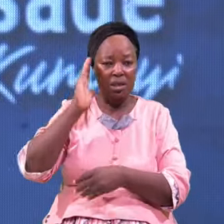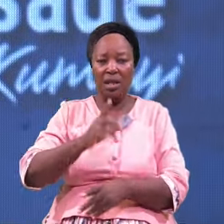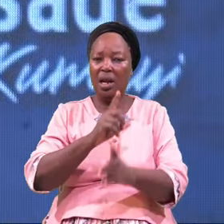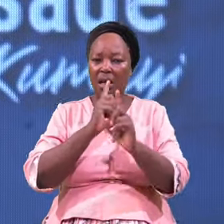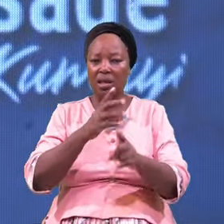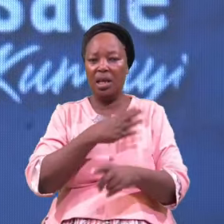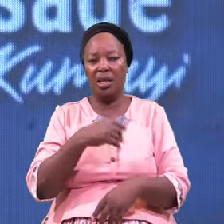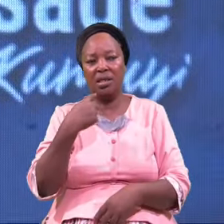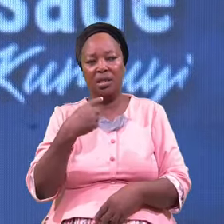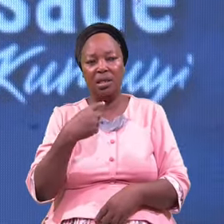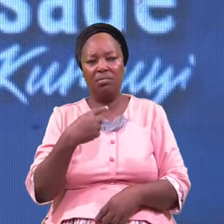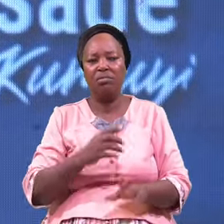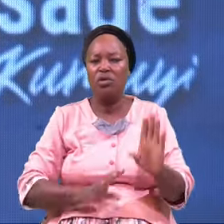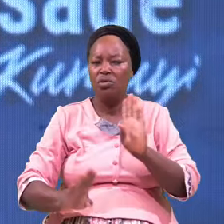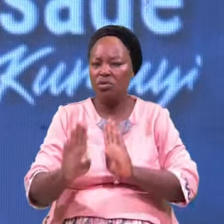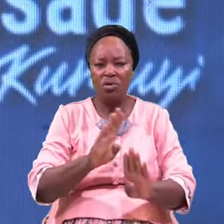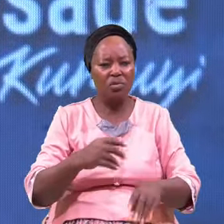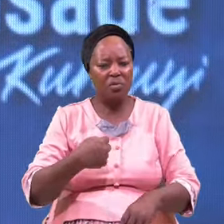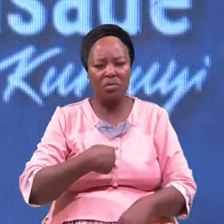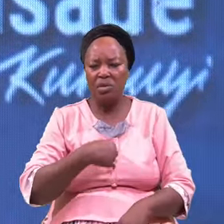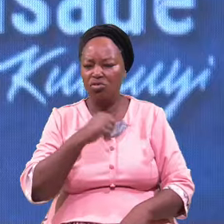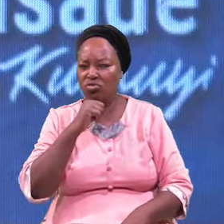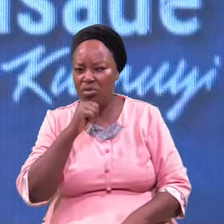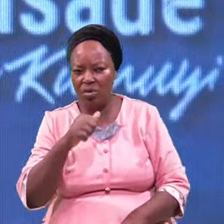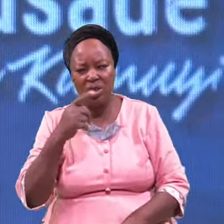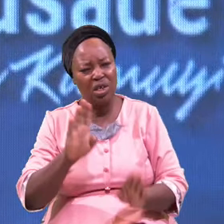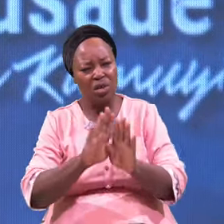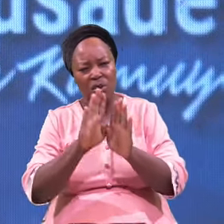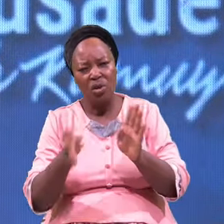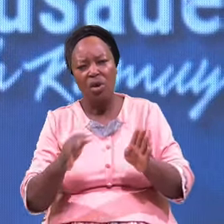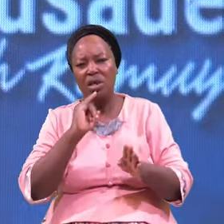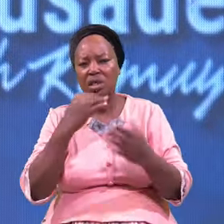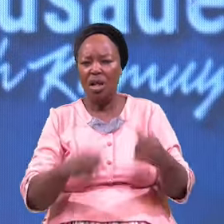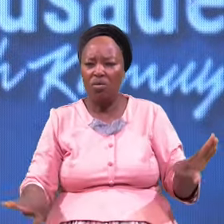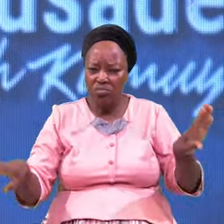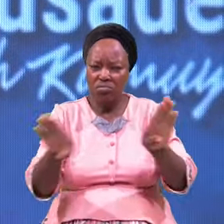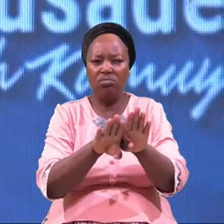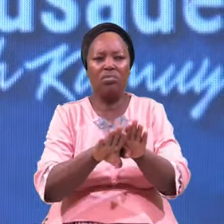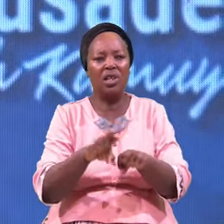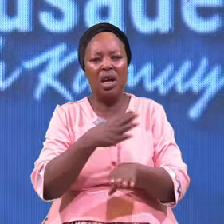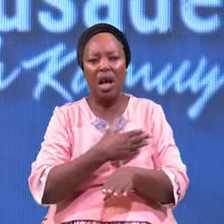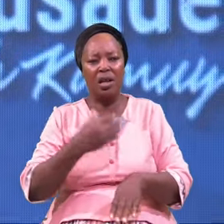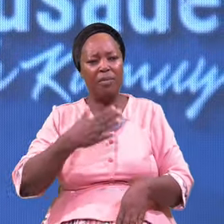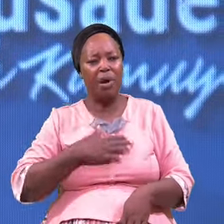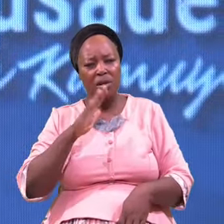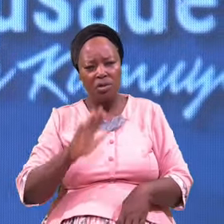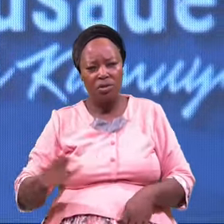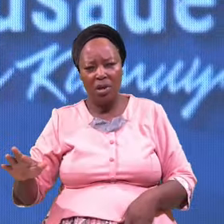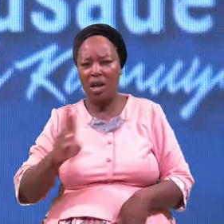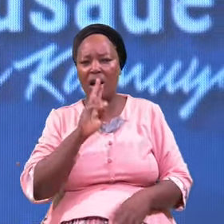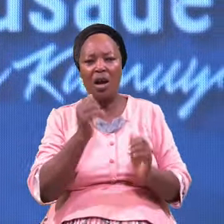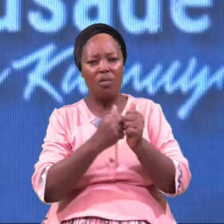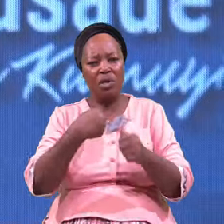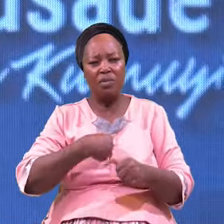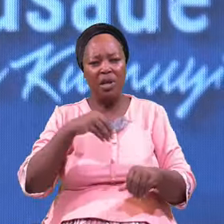Say Trouble Me Not The Door Is Now Shut And My Children Are With Me